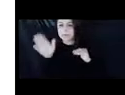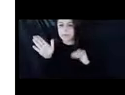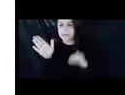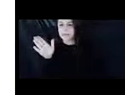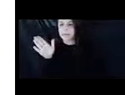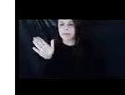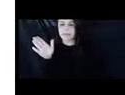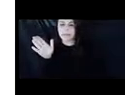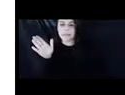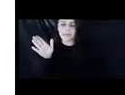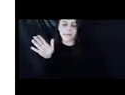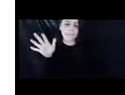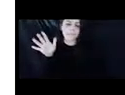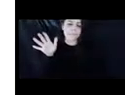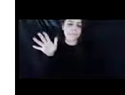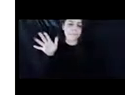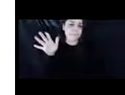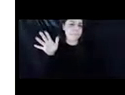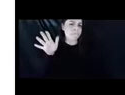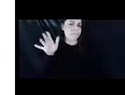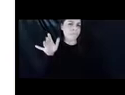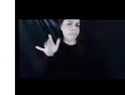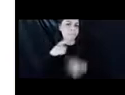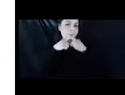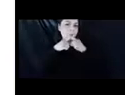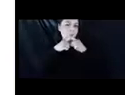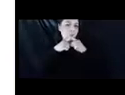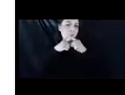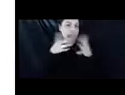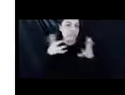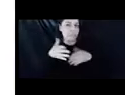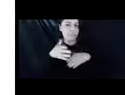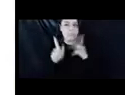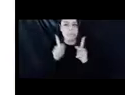just mute folks.